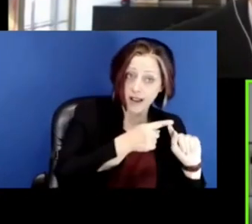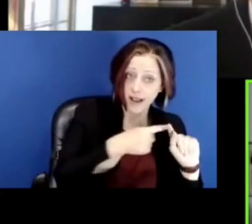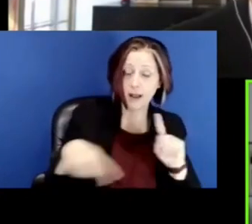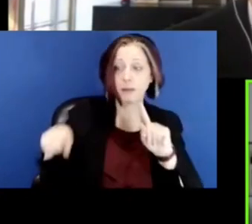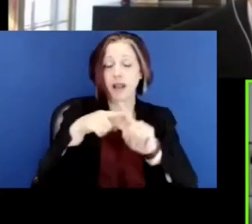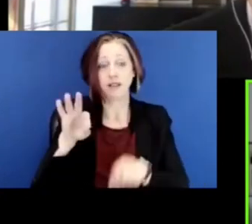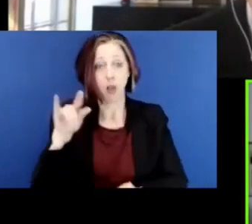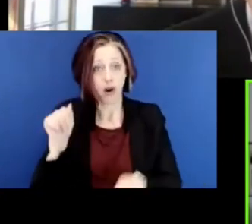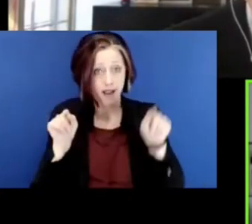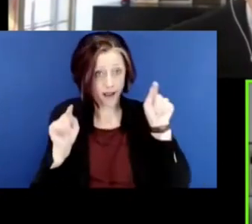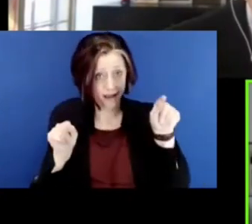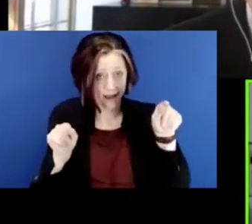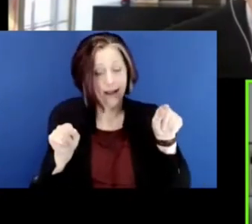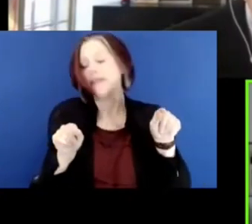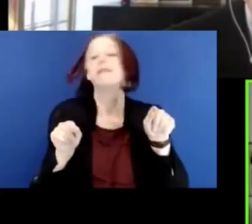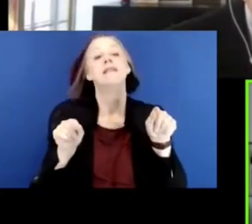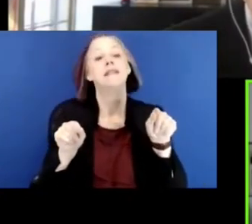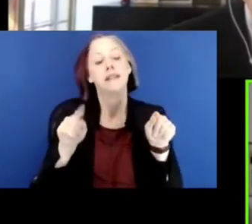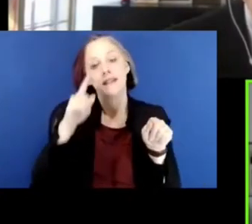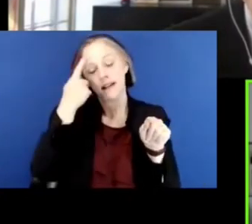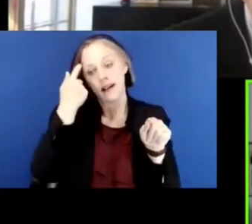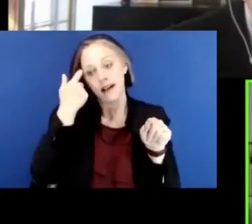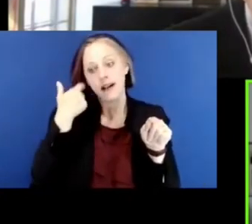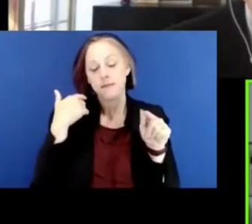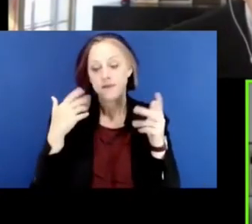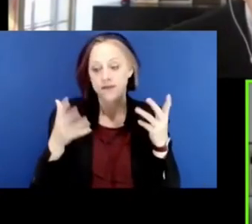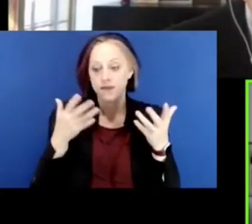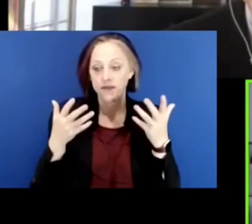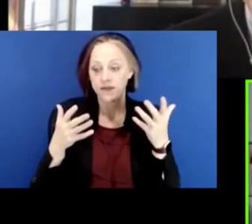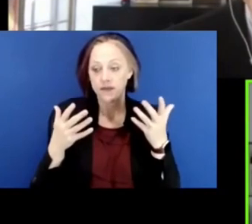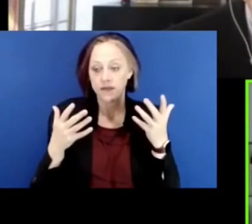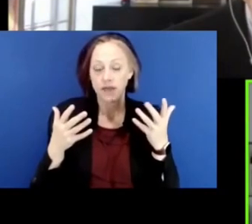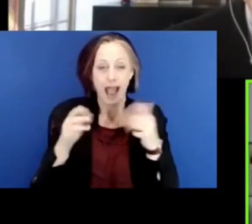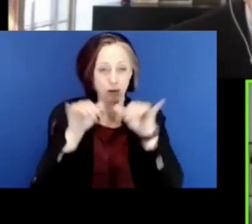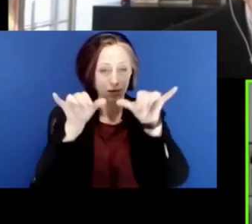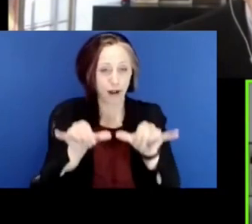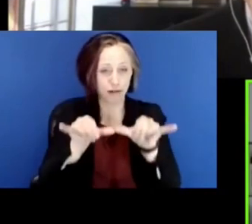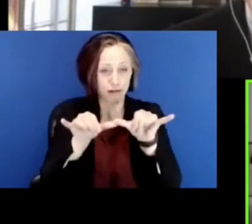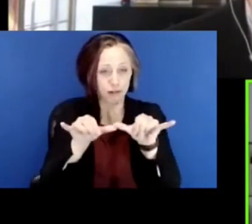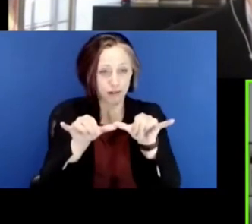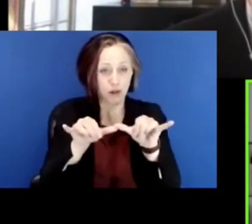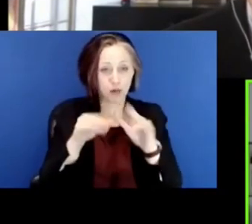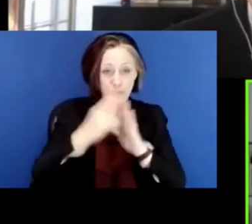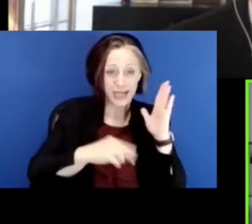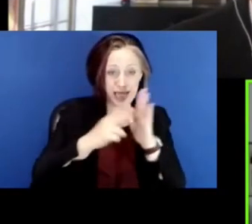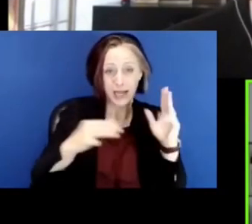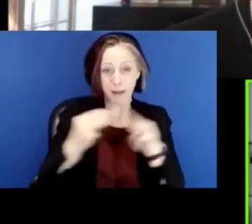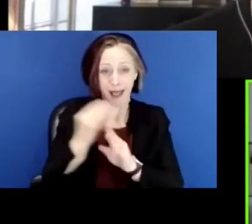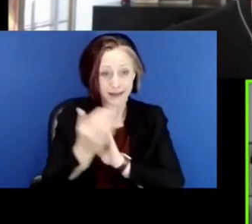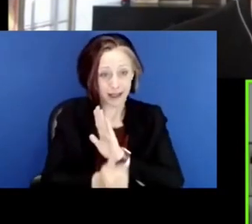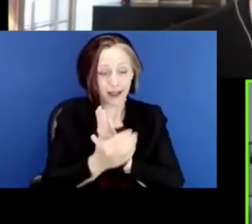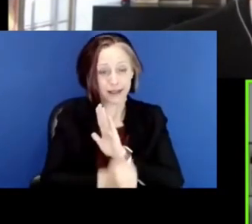Florida, in terms of measurement of reading score and math skills for